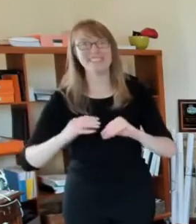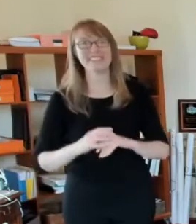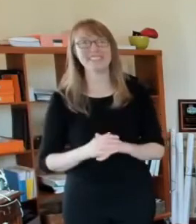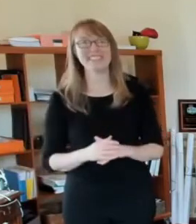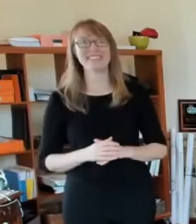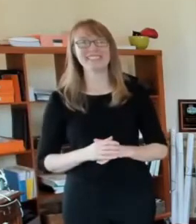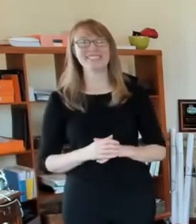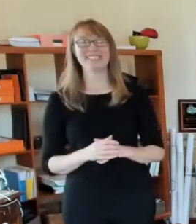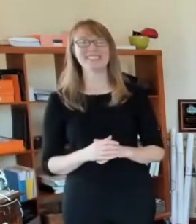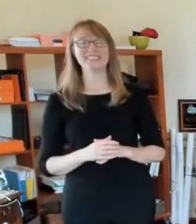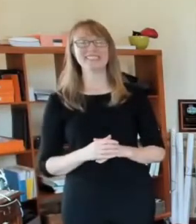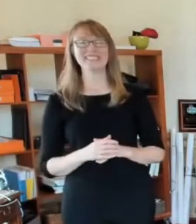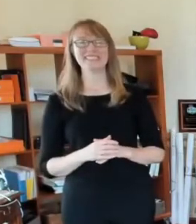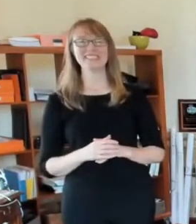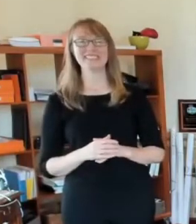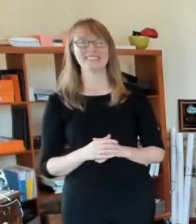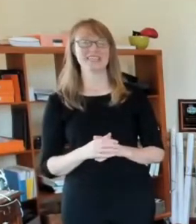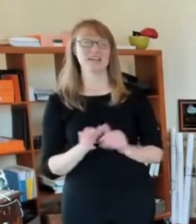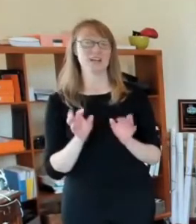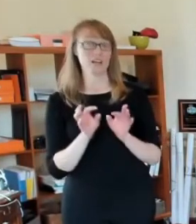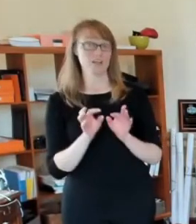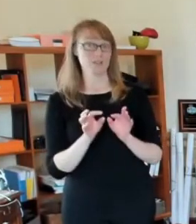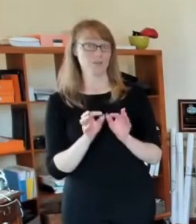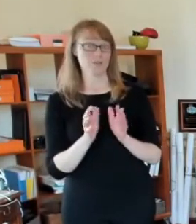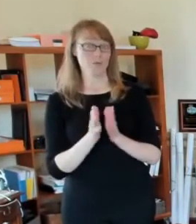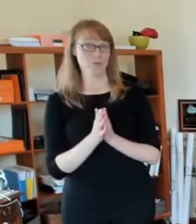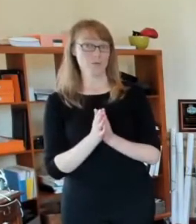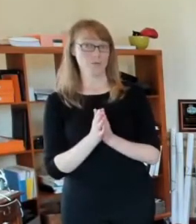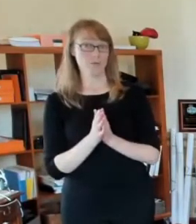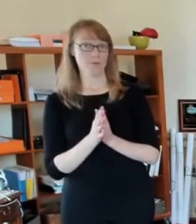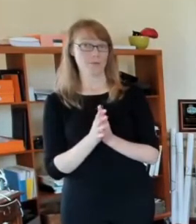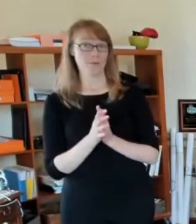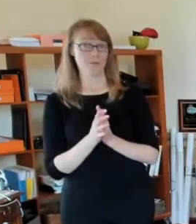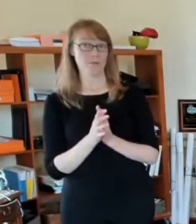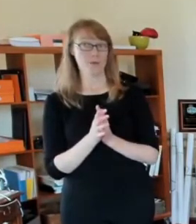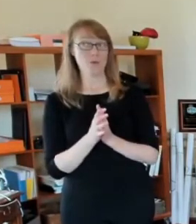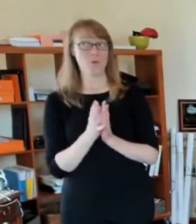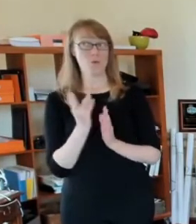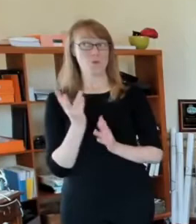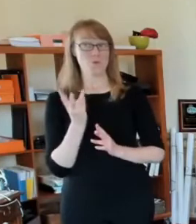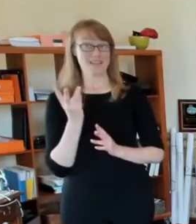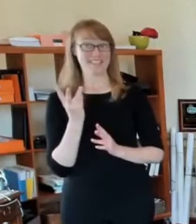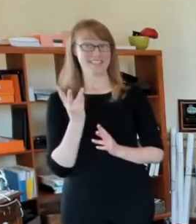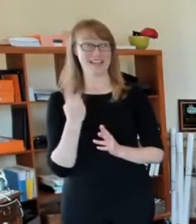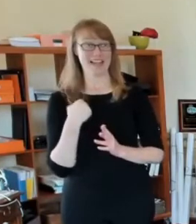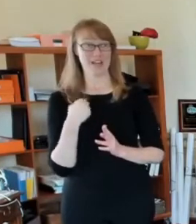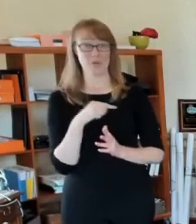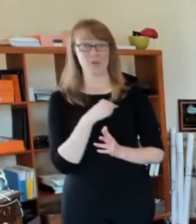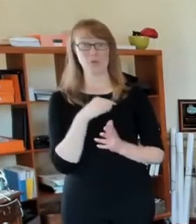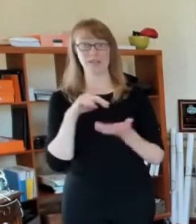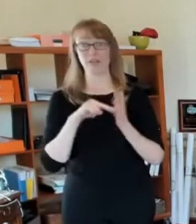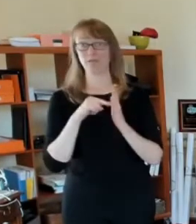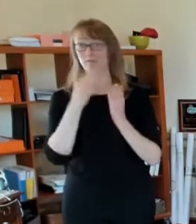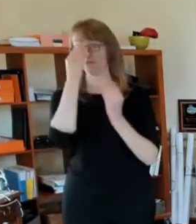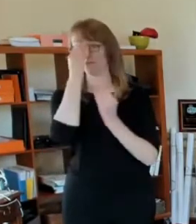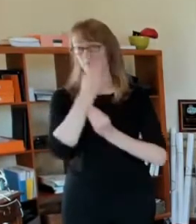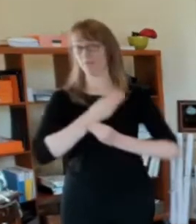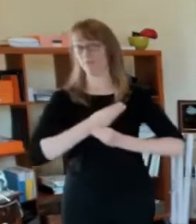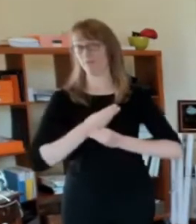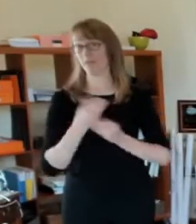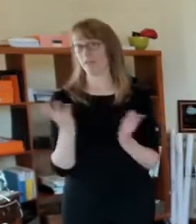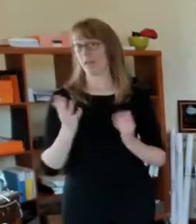So importantly, on Wednesday, were announcing that applications